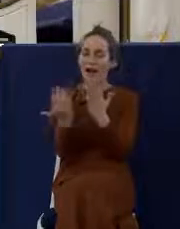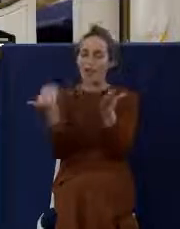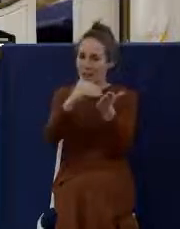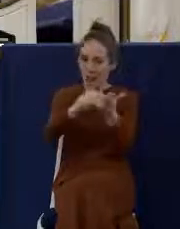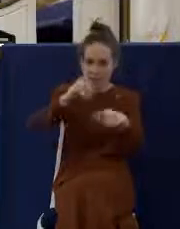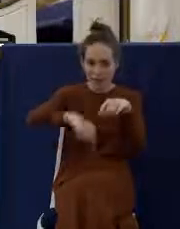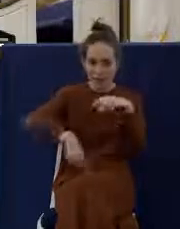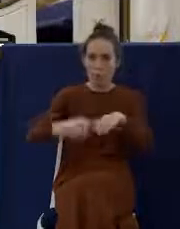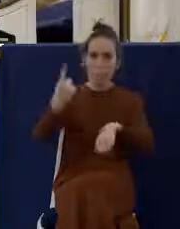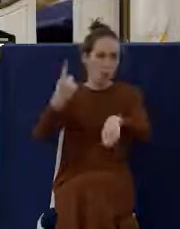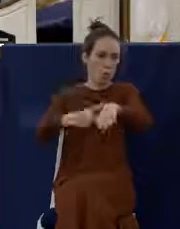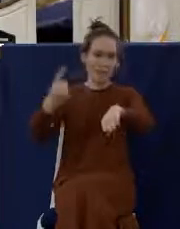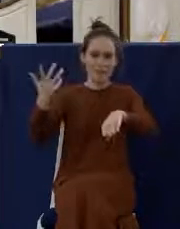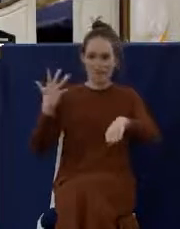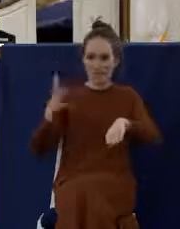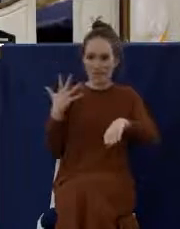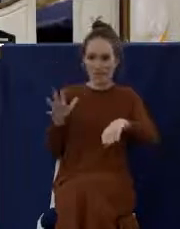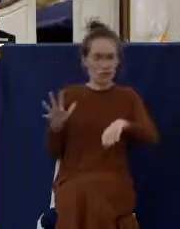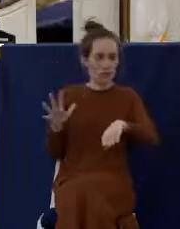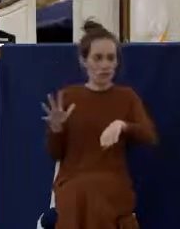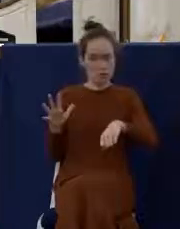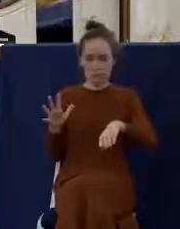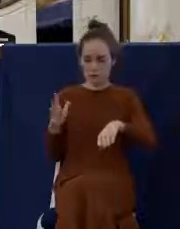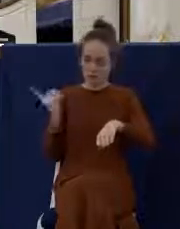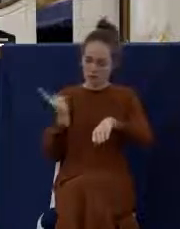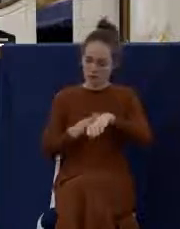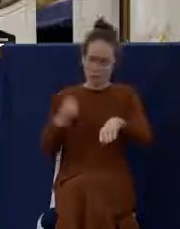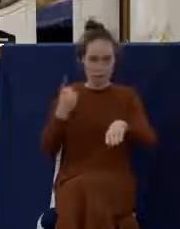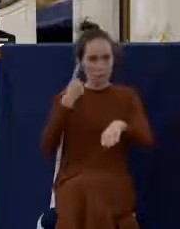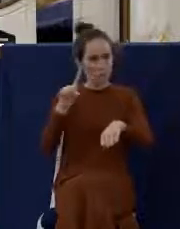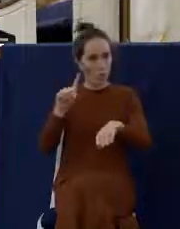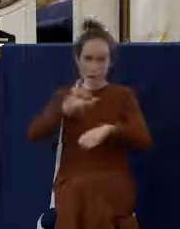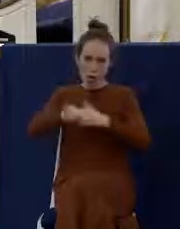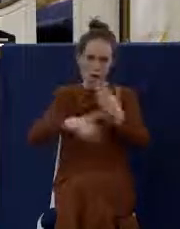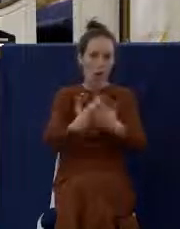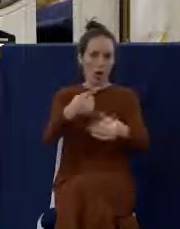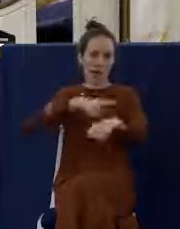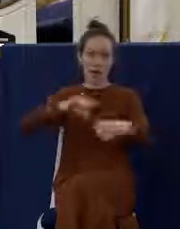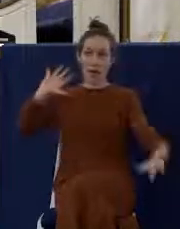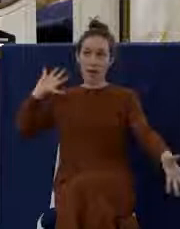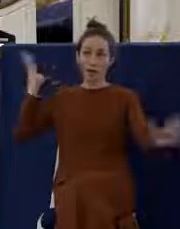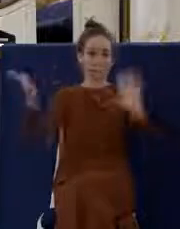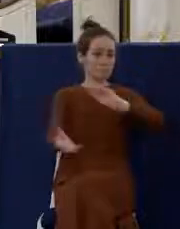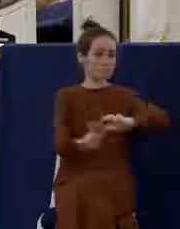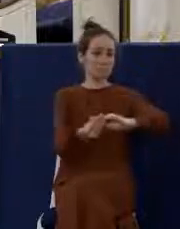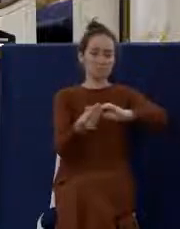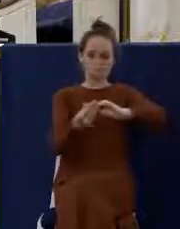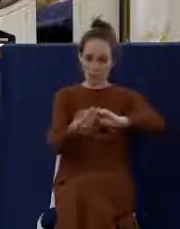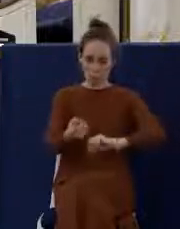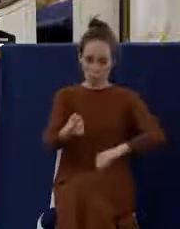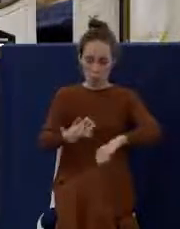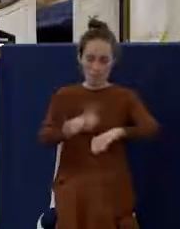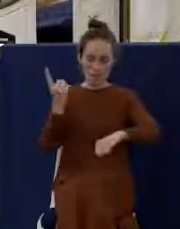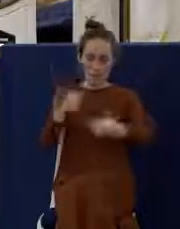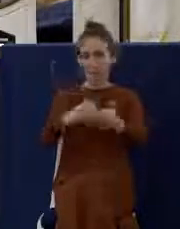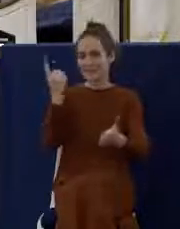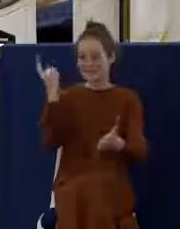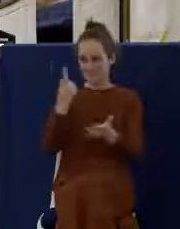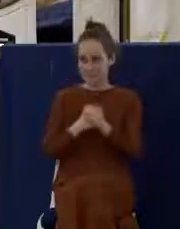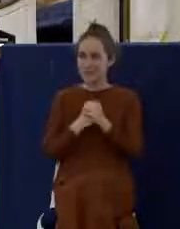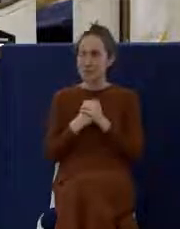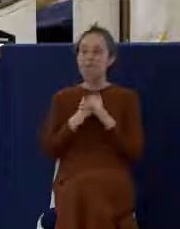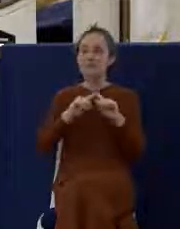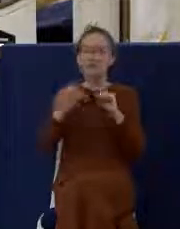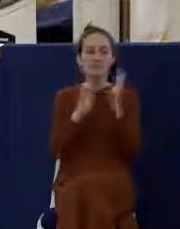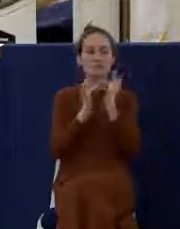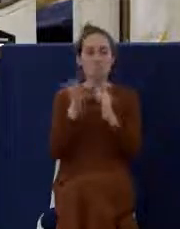happen one time. That was a once for all moment in history. But Jesus wants us to remember it. He wants us to